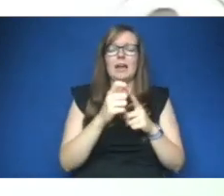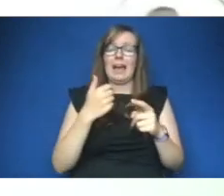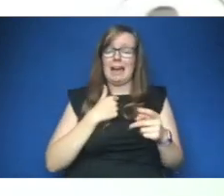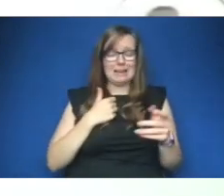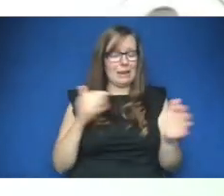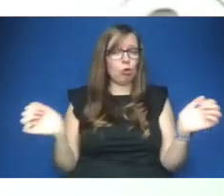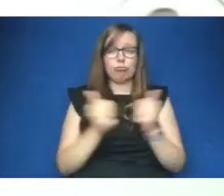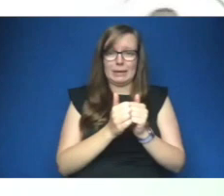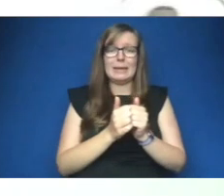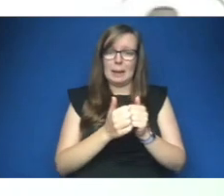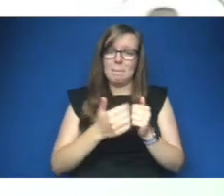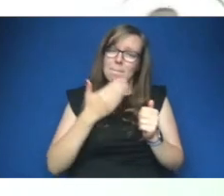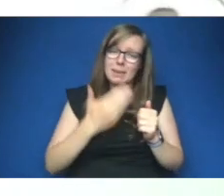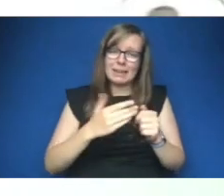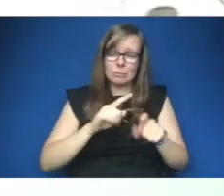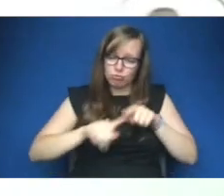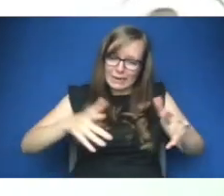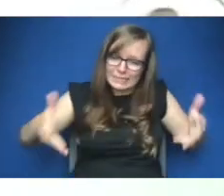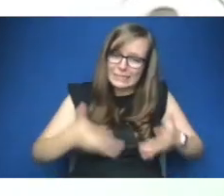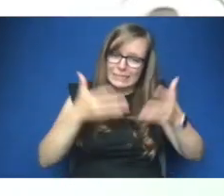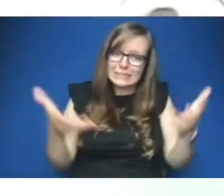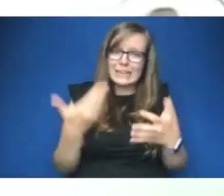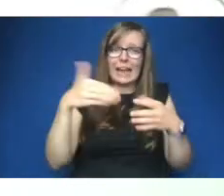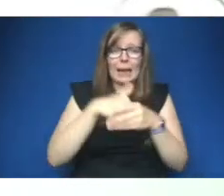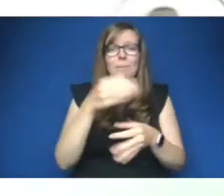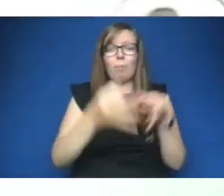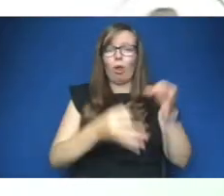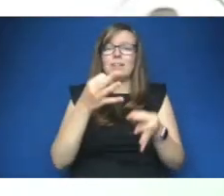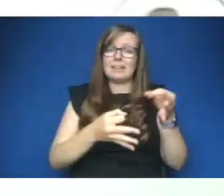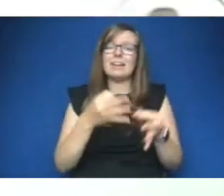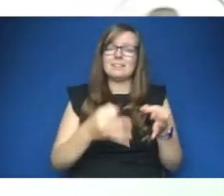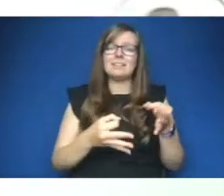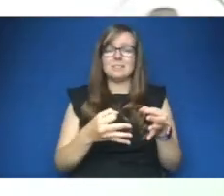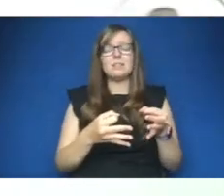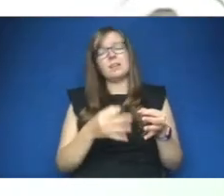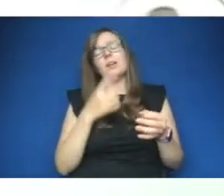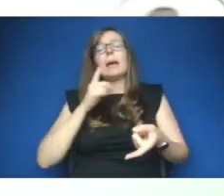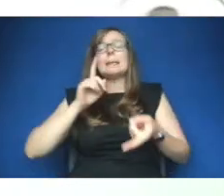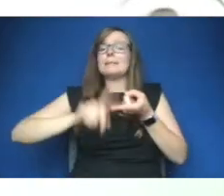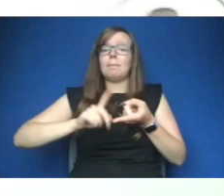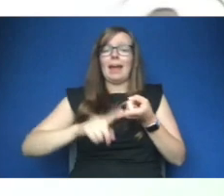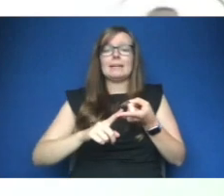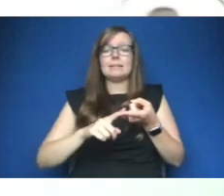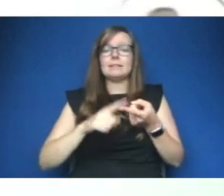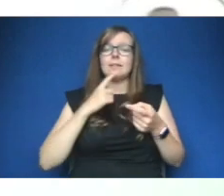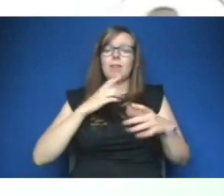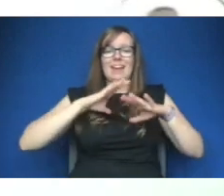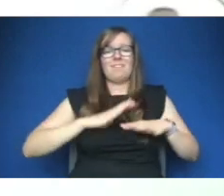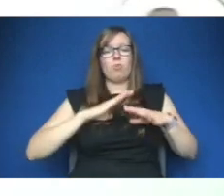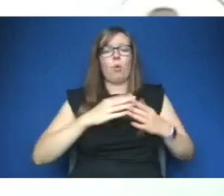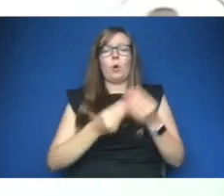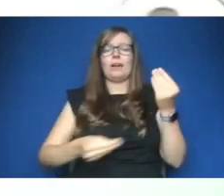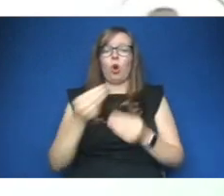do get into into politics and depend heavily on the informal economy so they have the low-paid